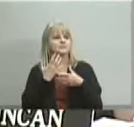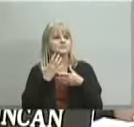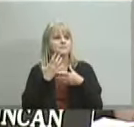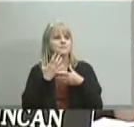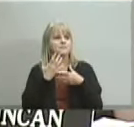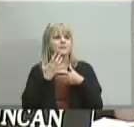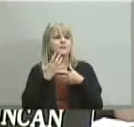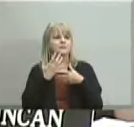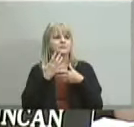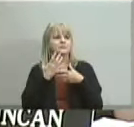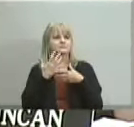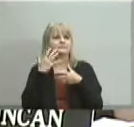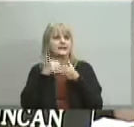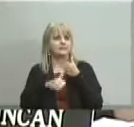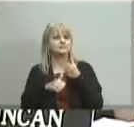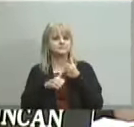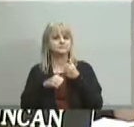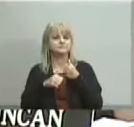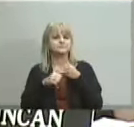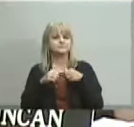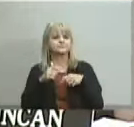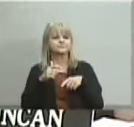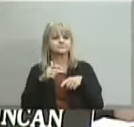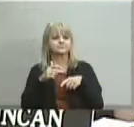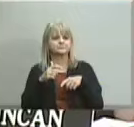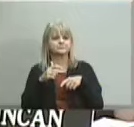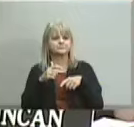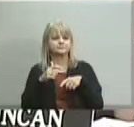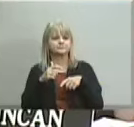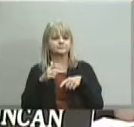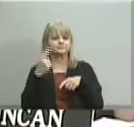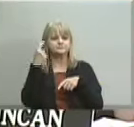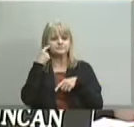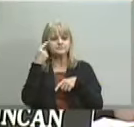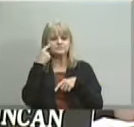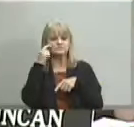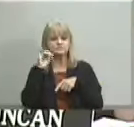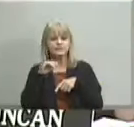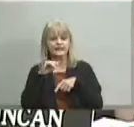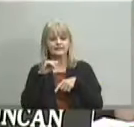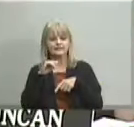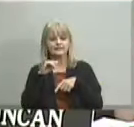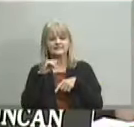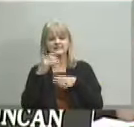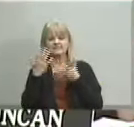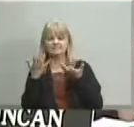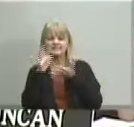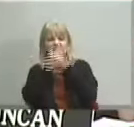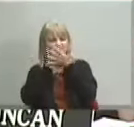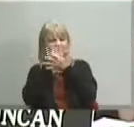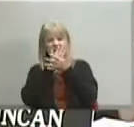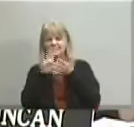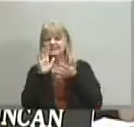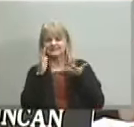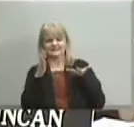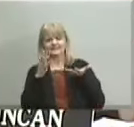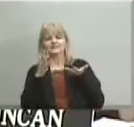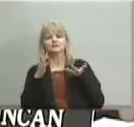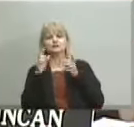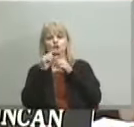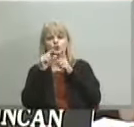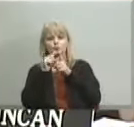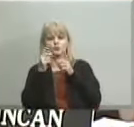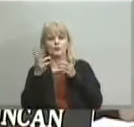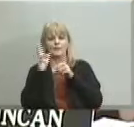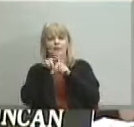support um i think at risk is one of those murky and sort of vaguely pejorative terms um that